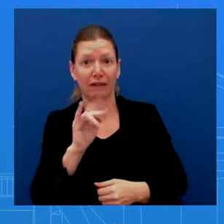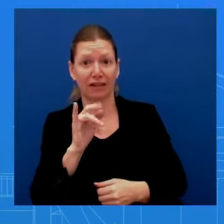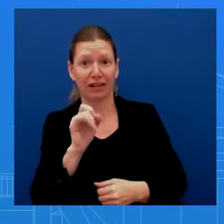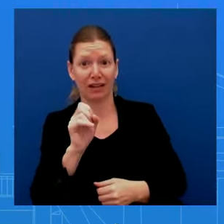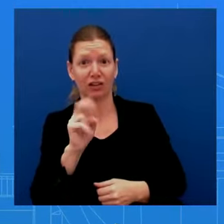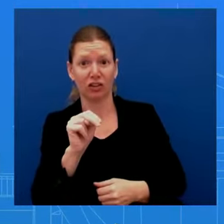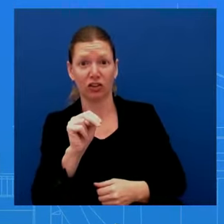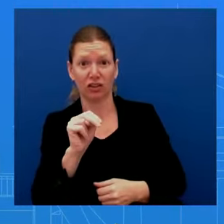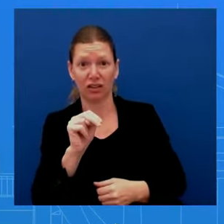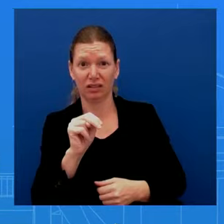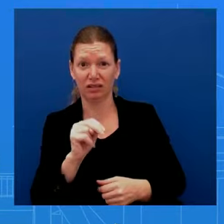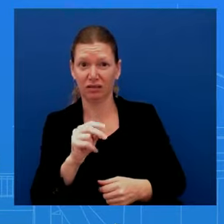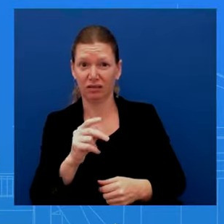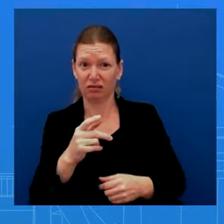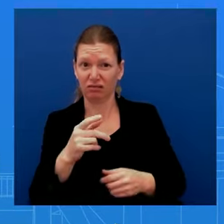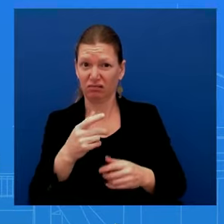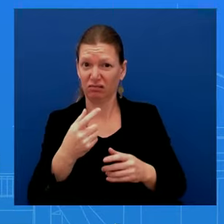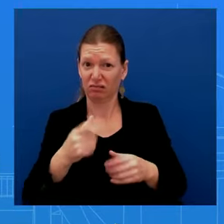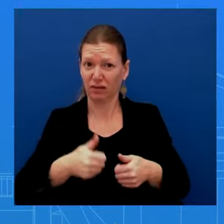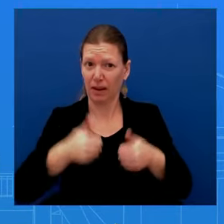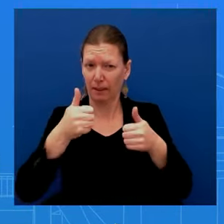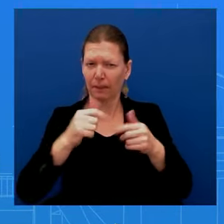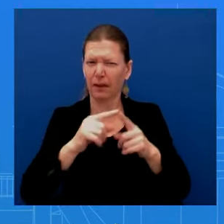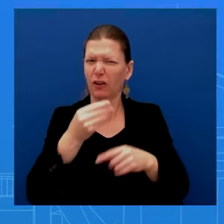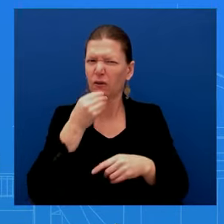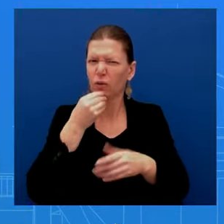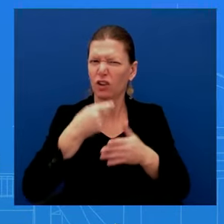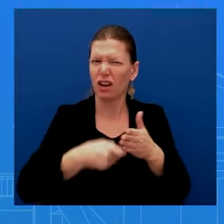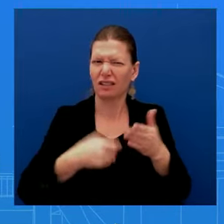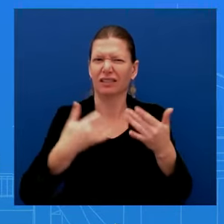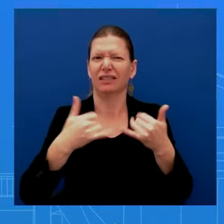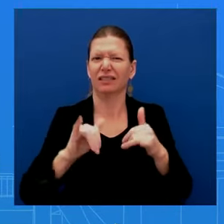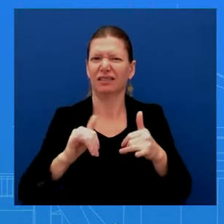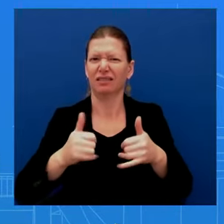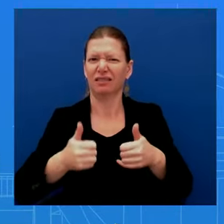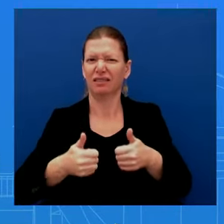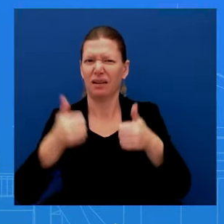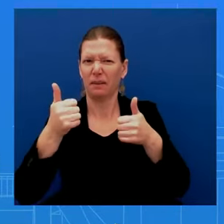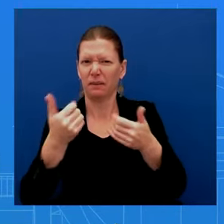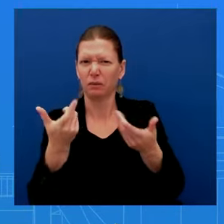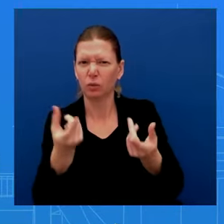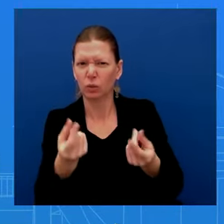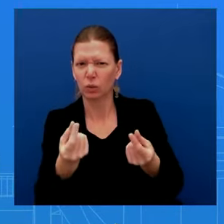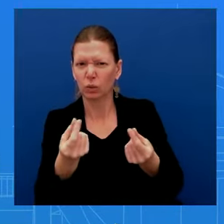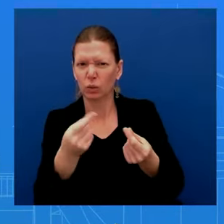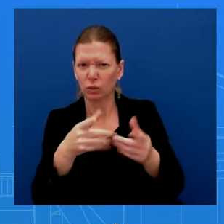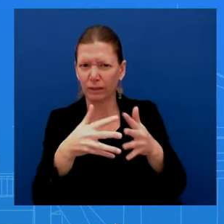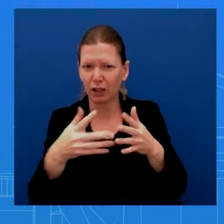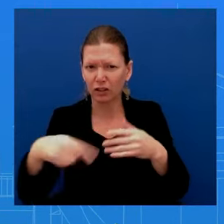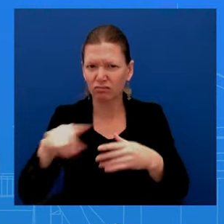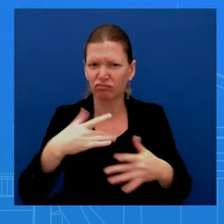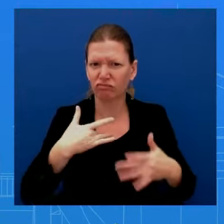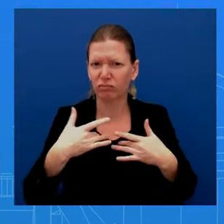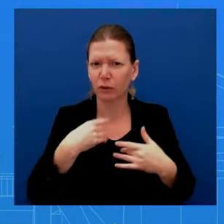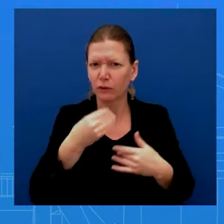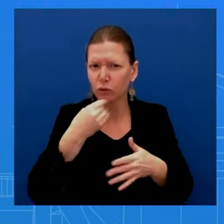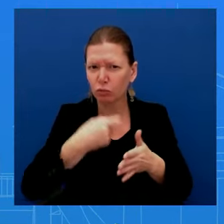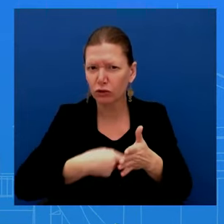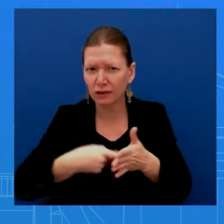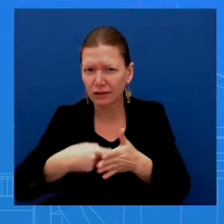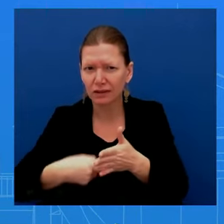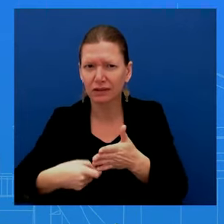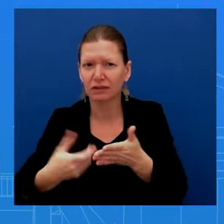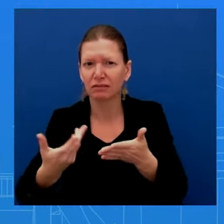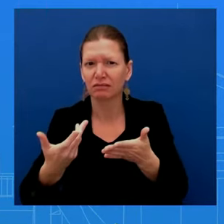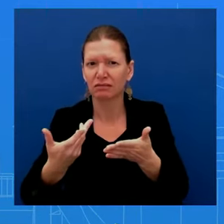food prices? And why do you think that the phrase binomics has not cut off? Ms. Yeah. So, we are very focused on the kinds of